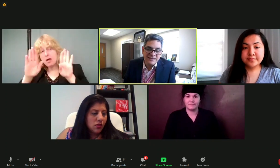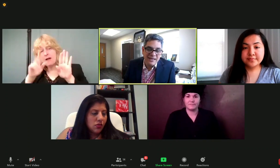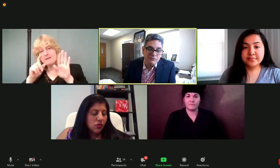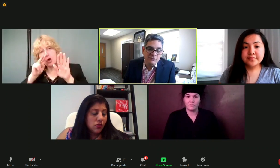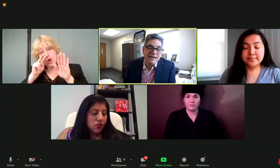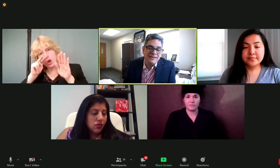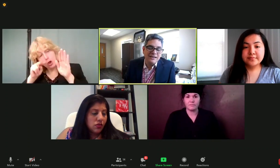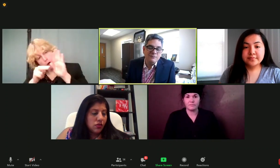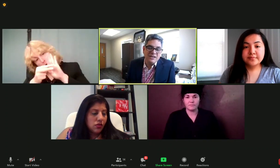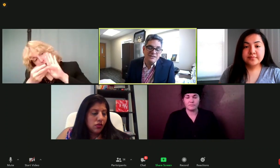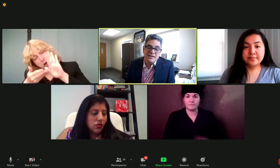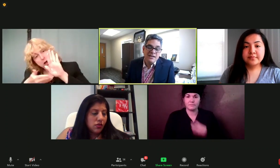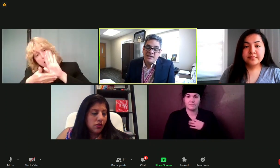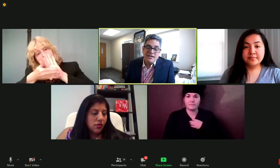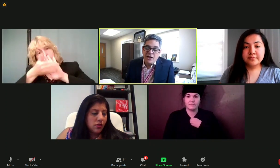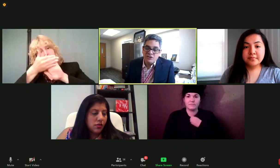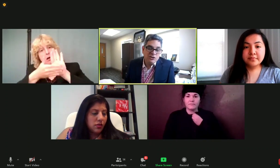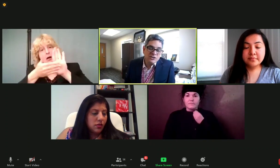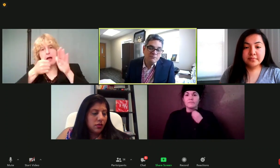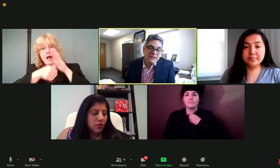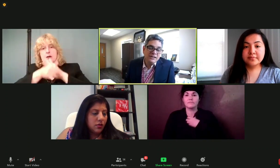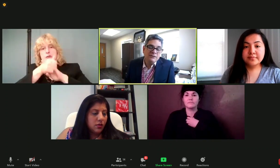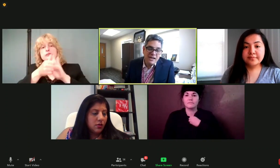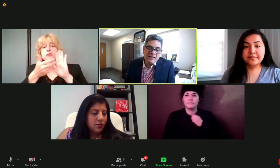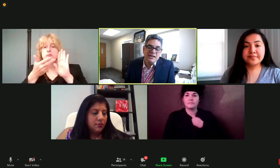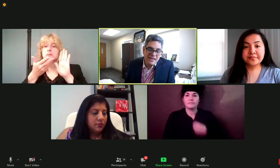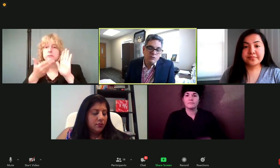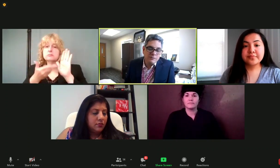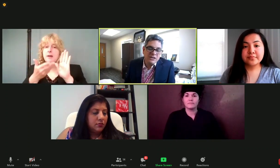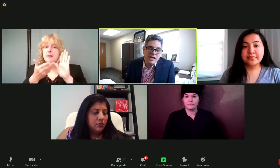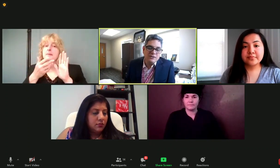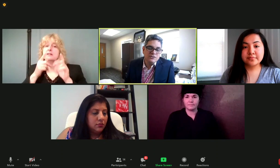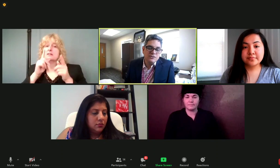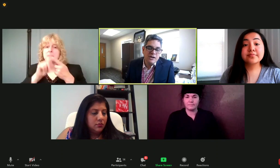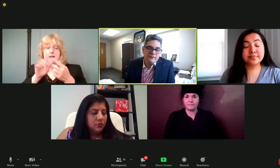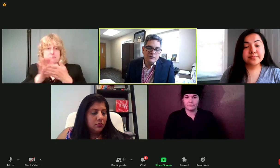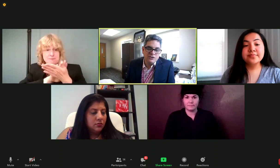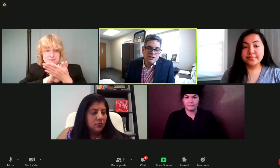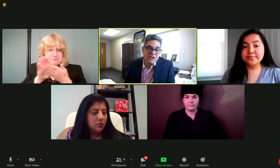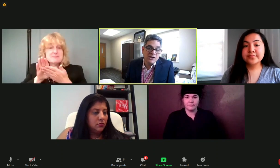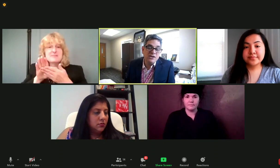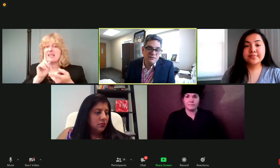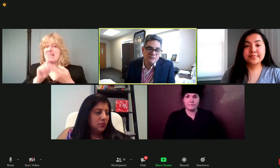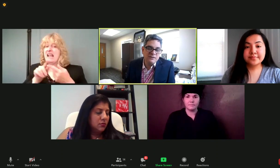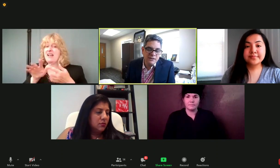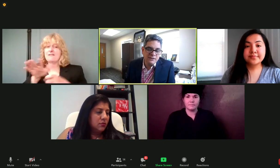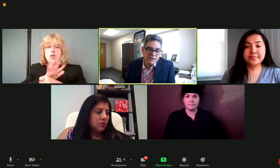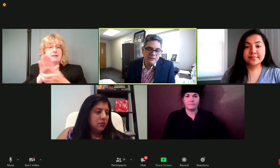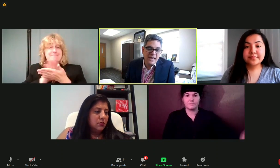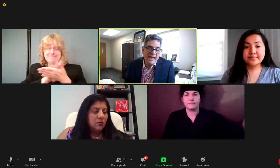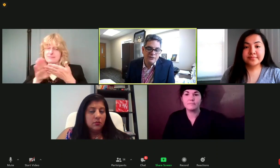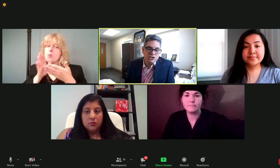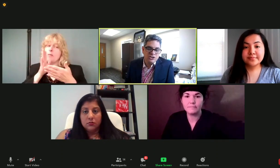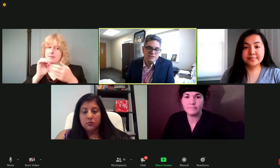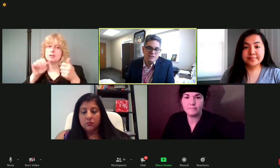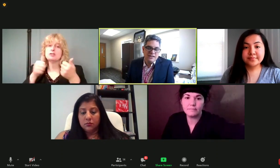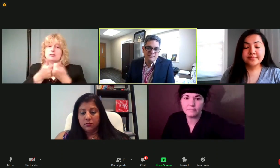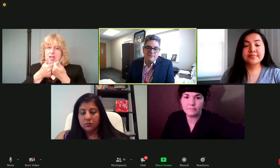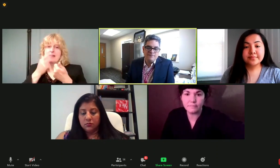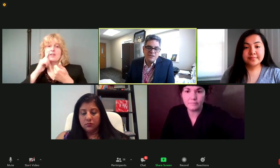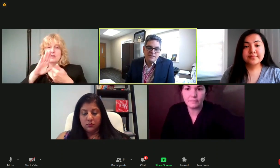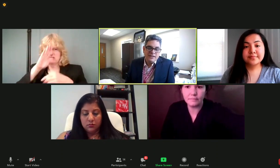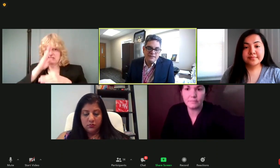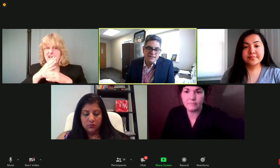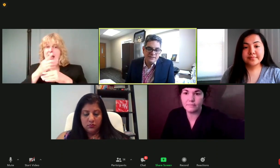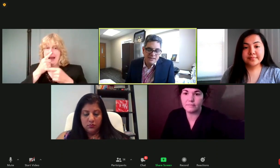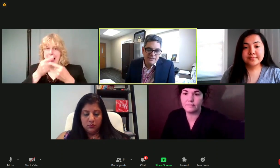and eradicate it because until it's completely eradicated, that will be a challenge for your son because of, uh, the, allergies that,